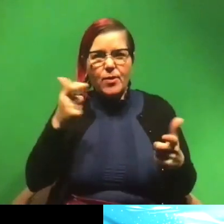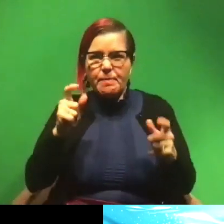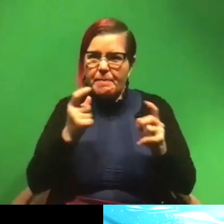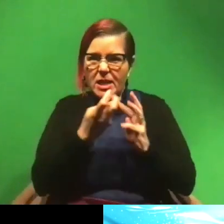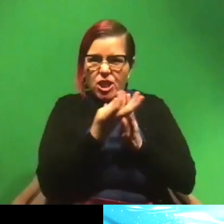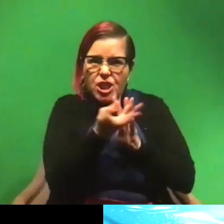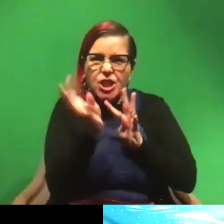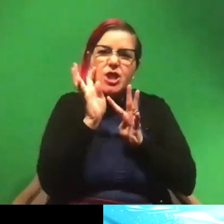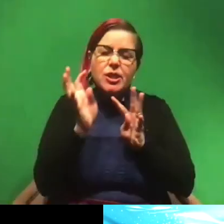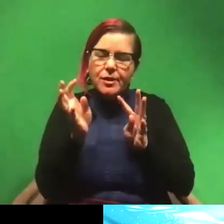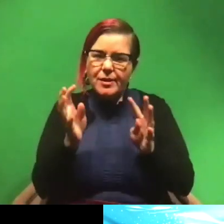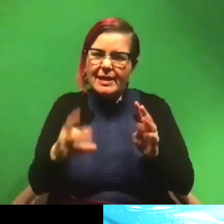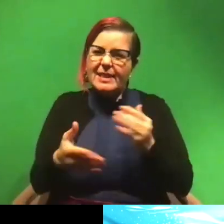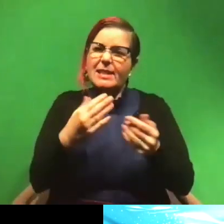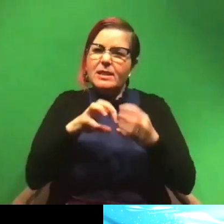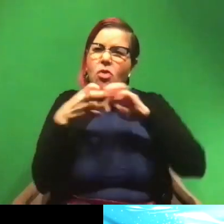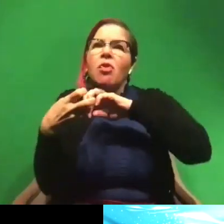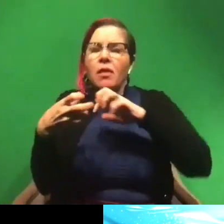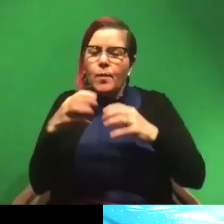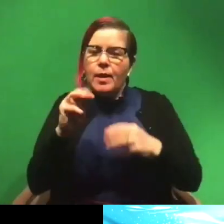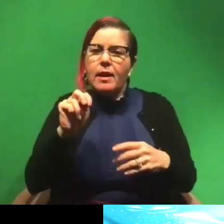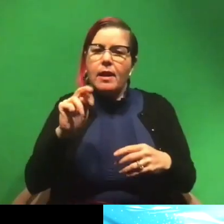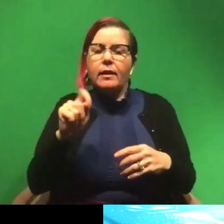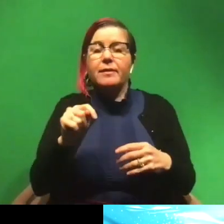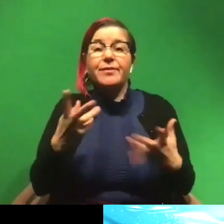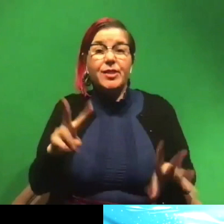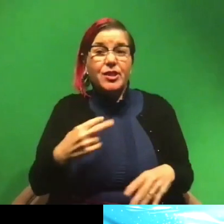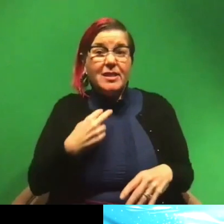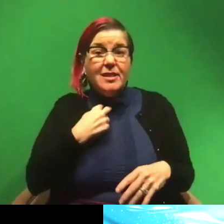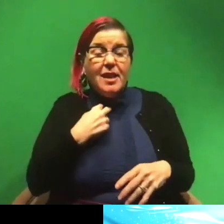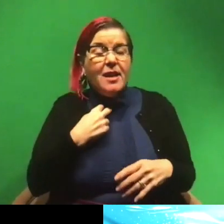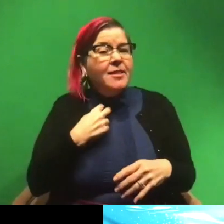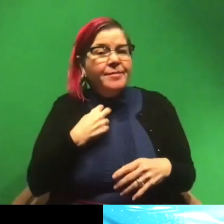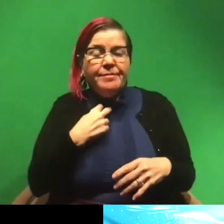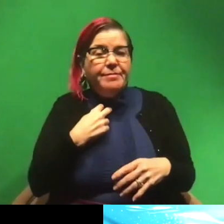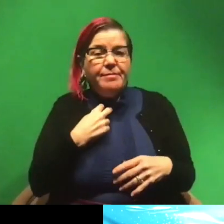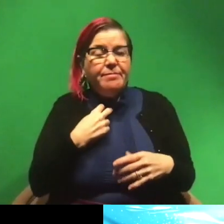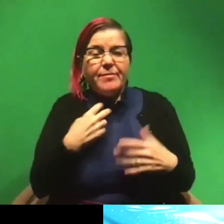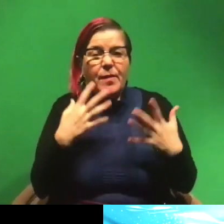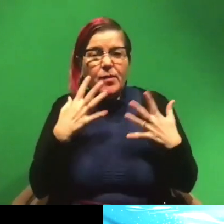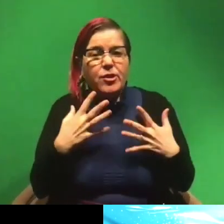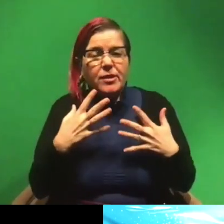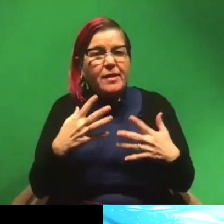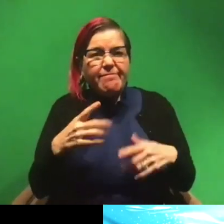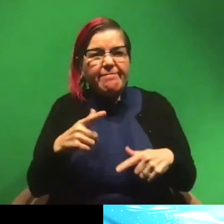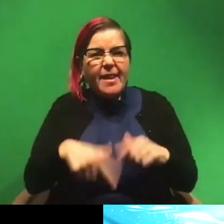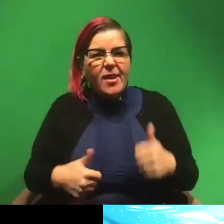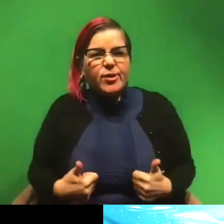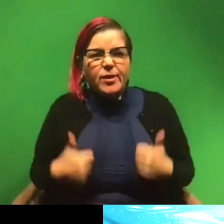things on their face. And once they get tangled up, unfortunately, they usually don't survive.